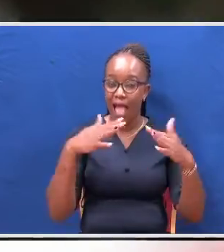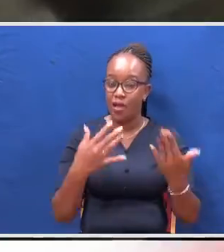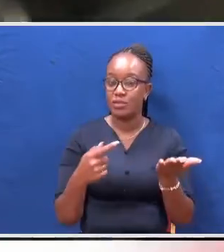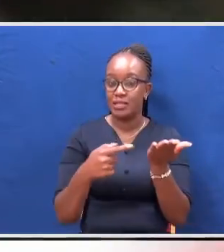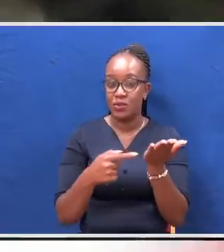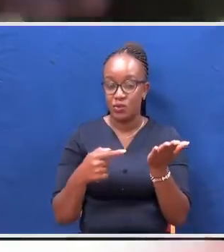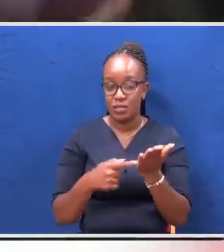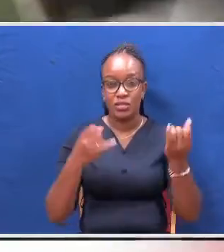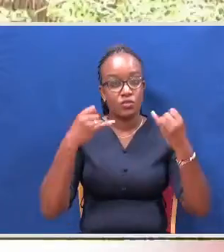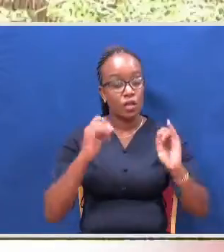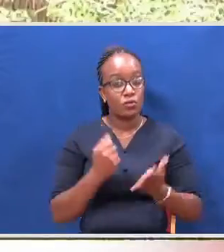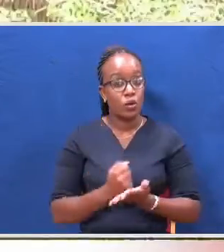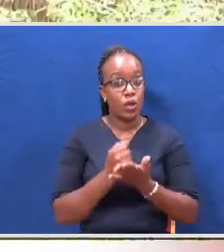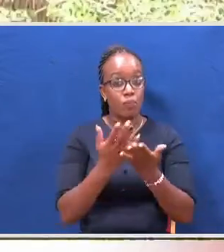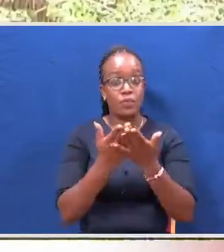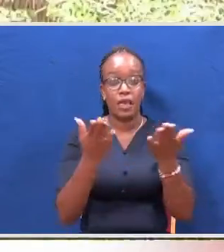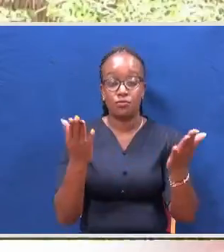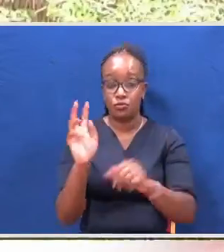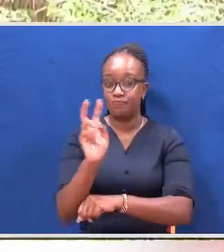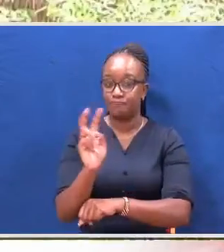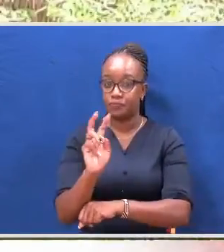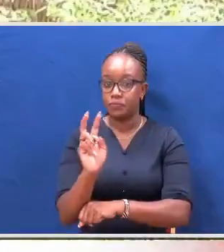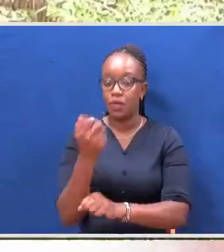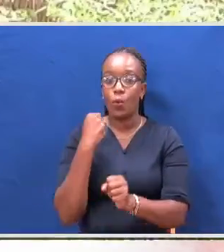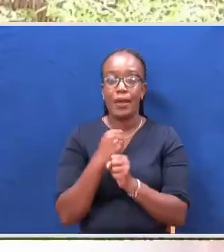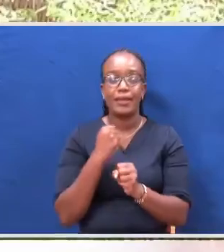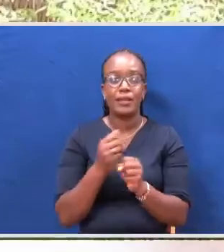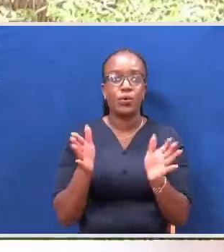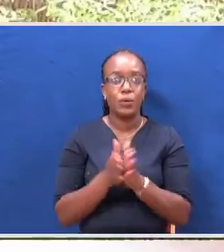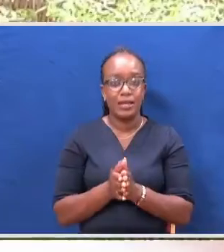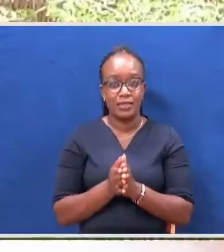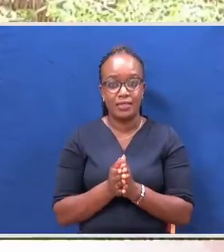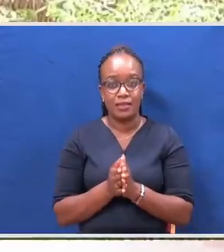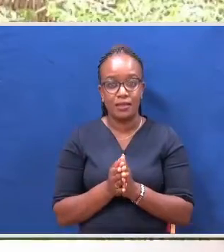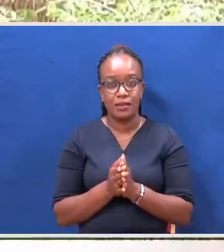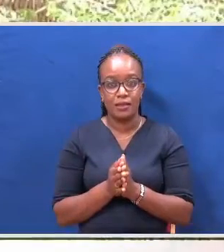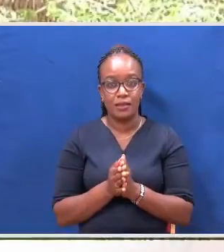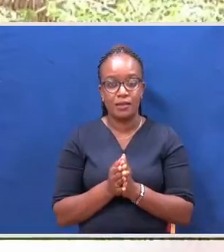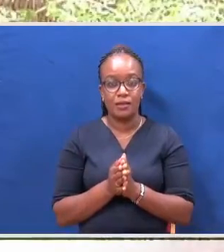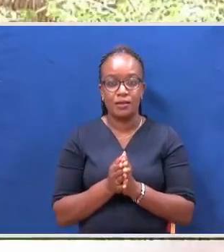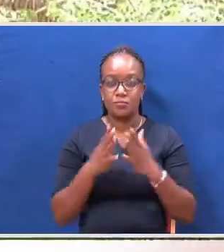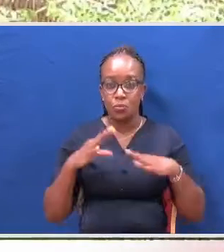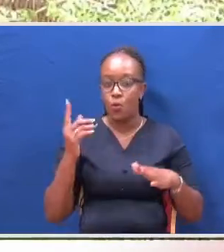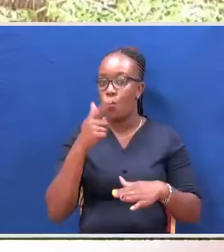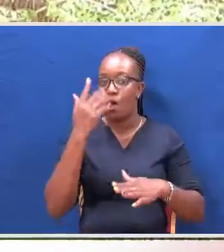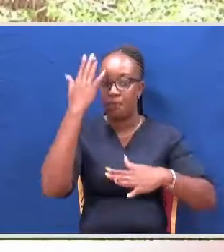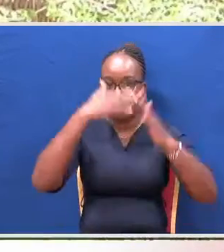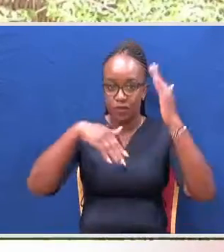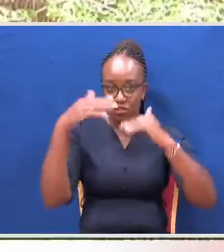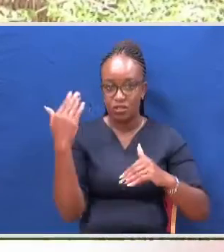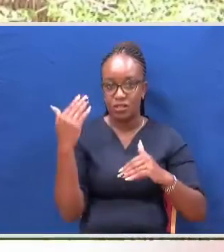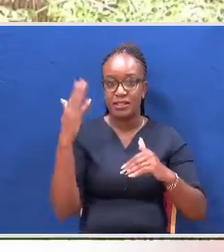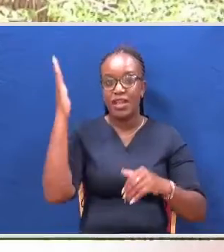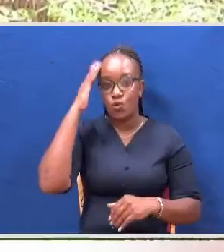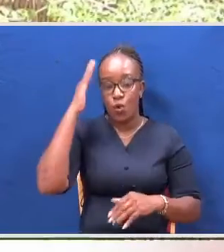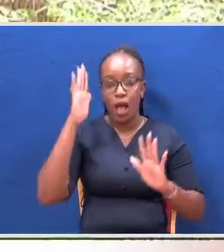them keep poachers at bay we are dealing with poachers that um professional people they've been to the army they know